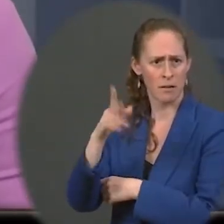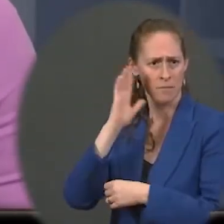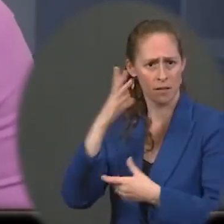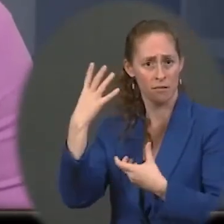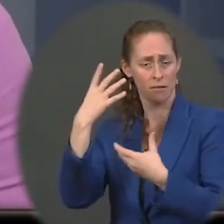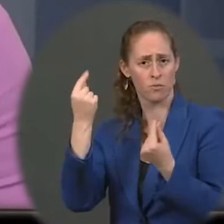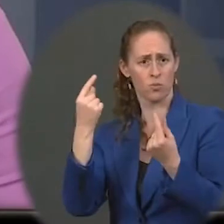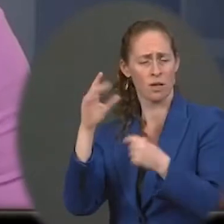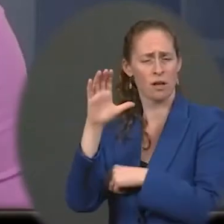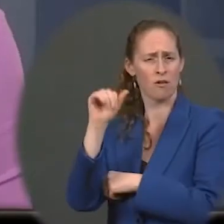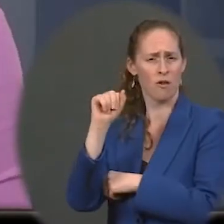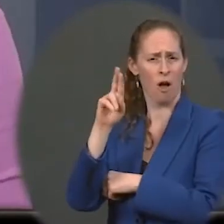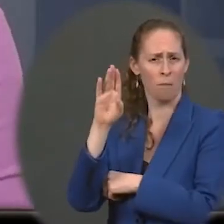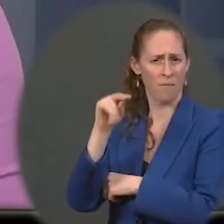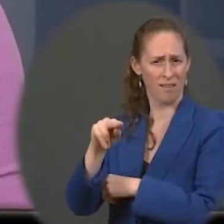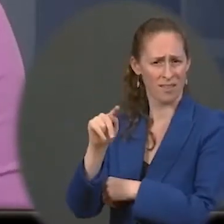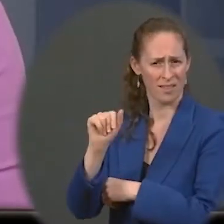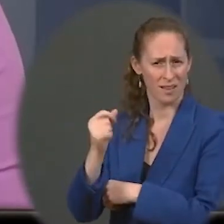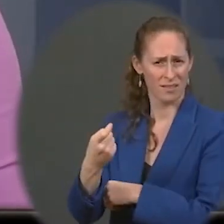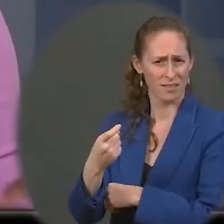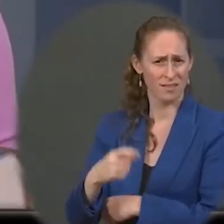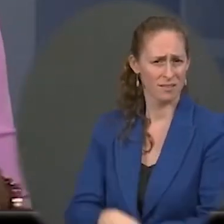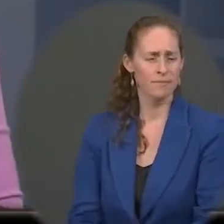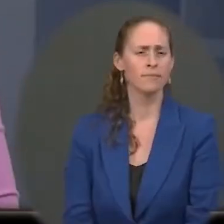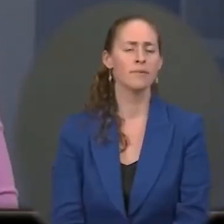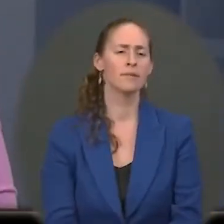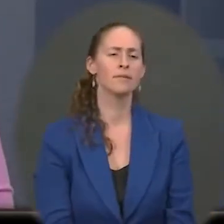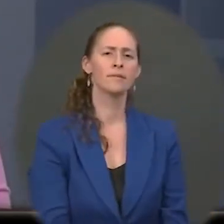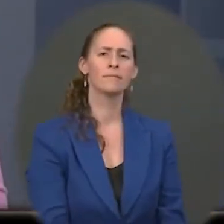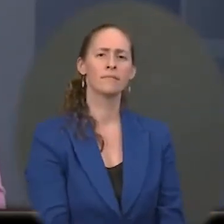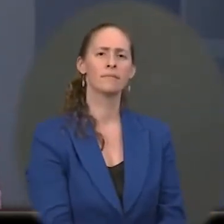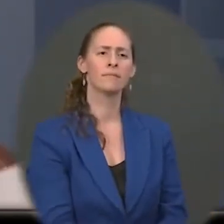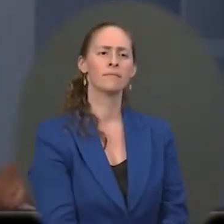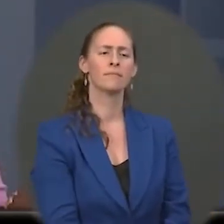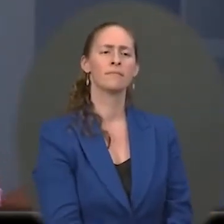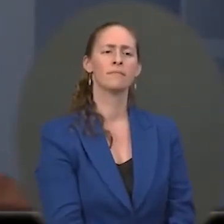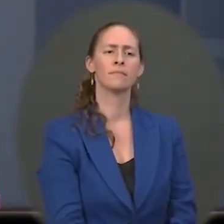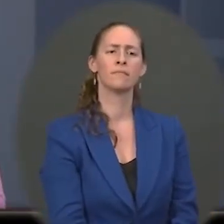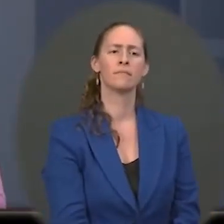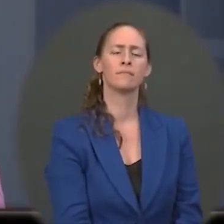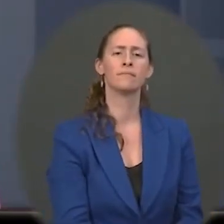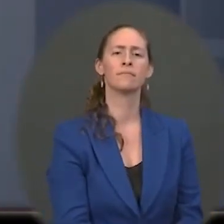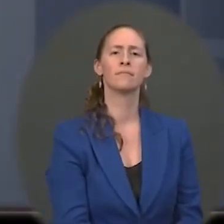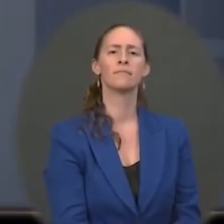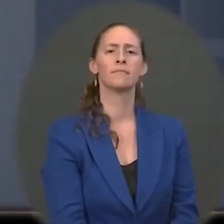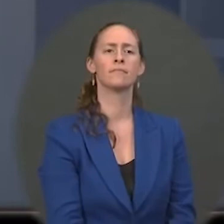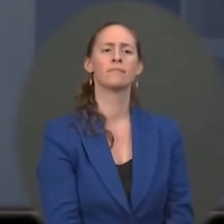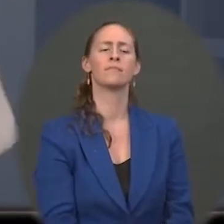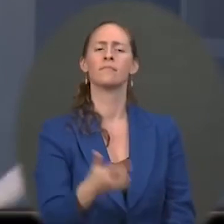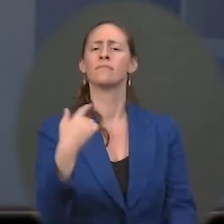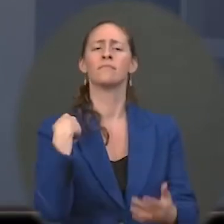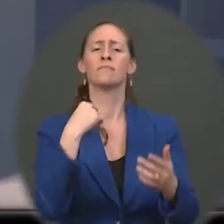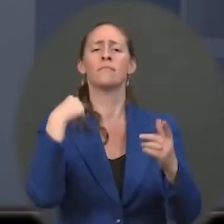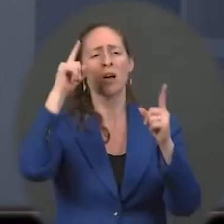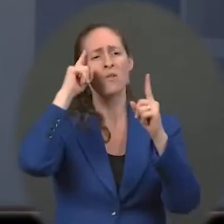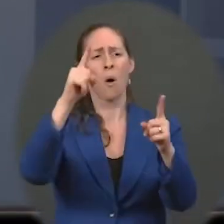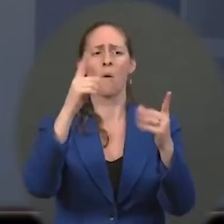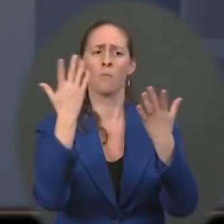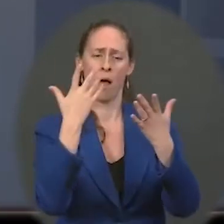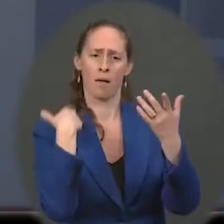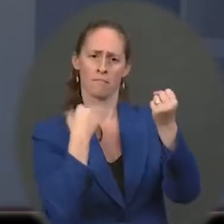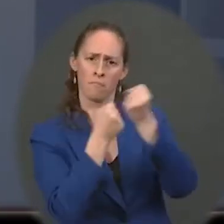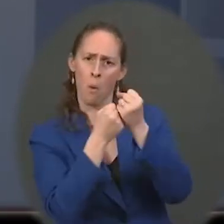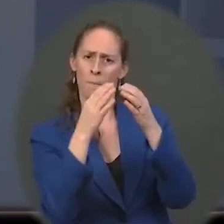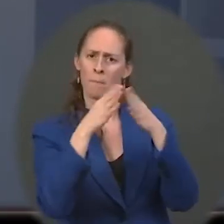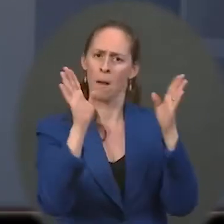are, you know, we are right now working towards making sure we deliver for the American public. And we're not